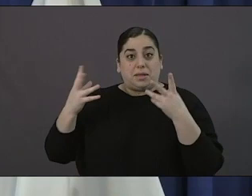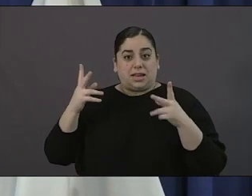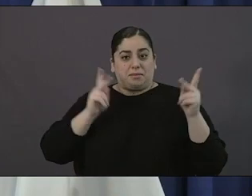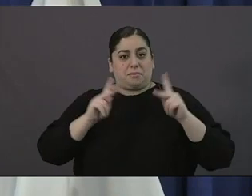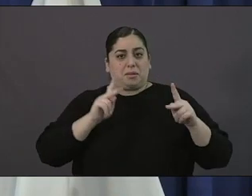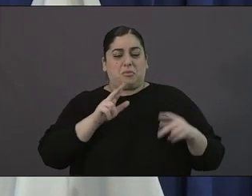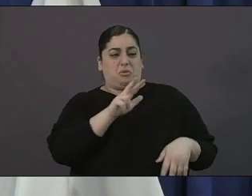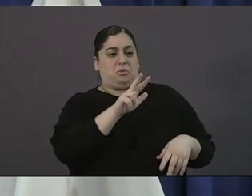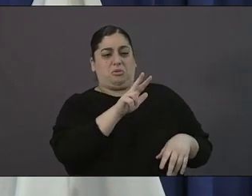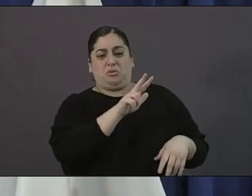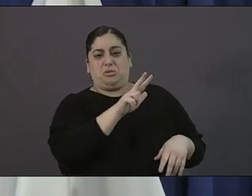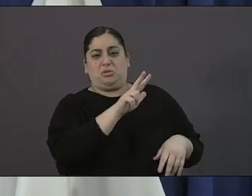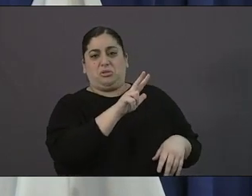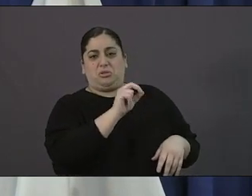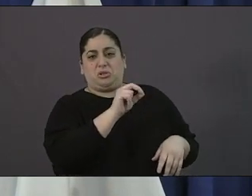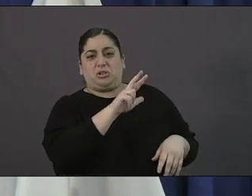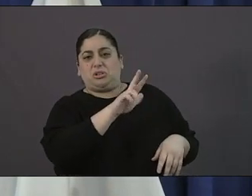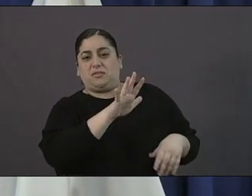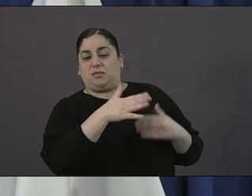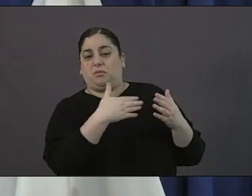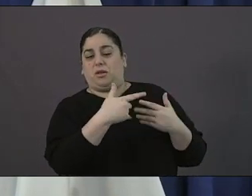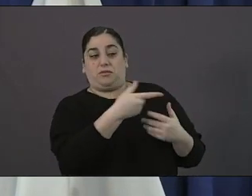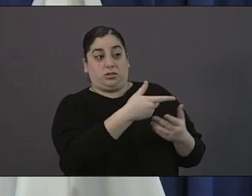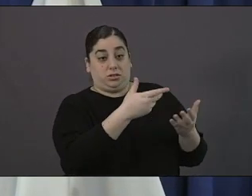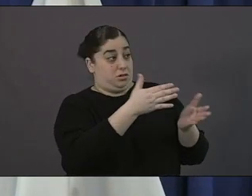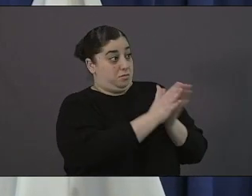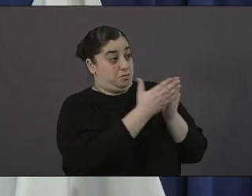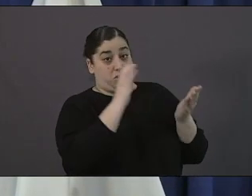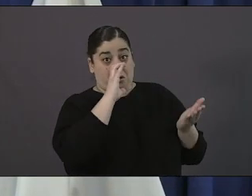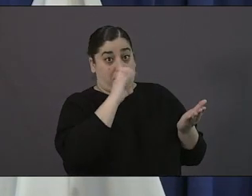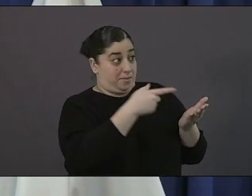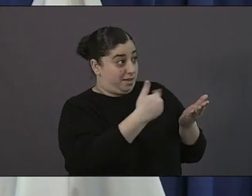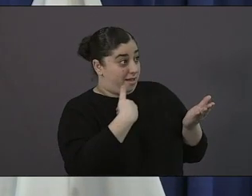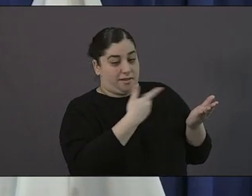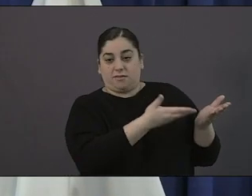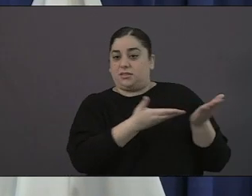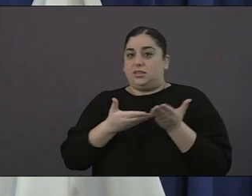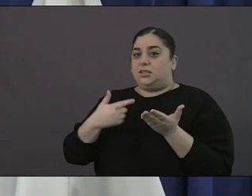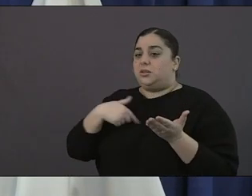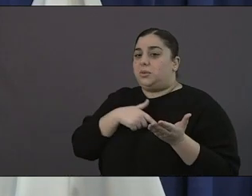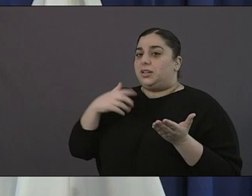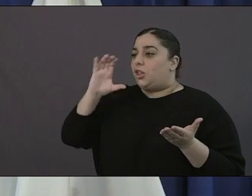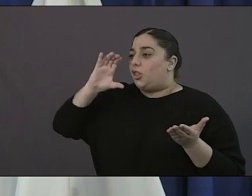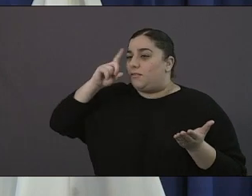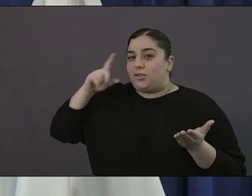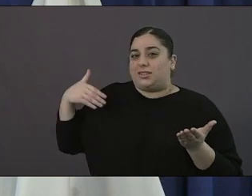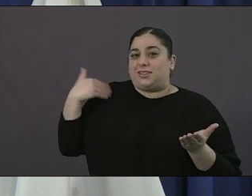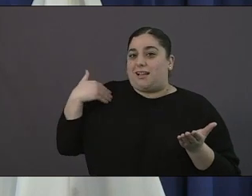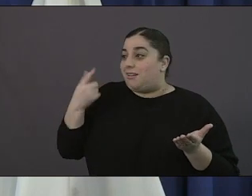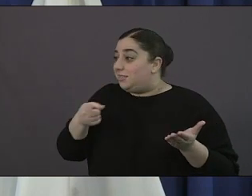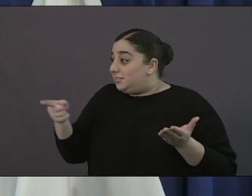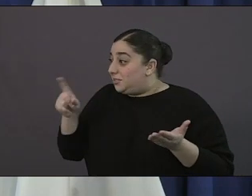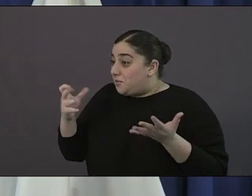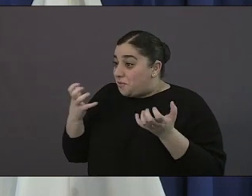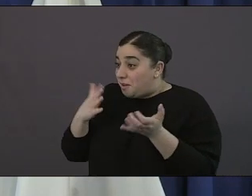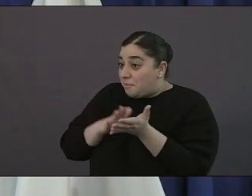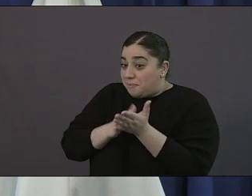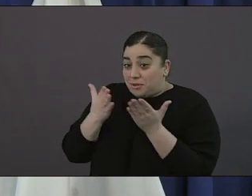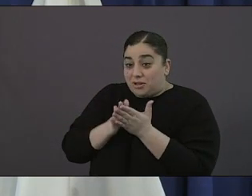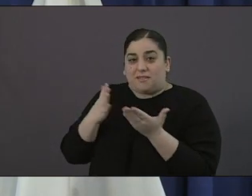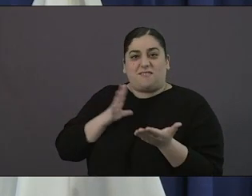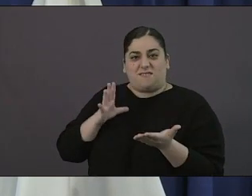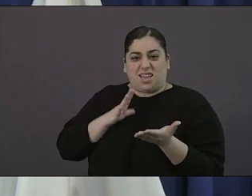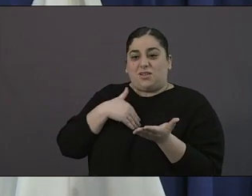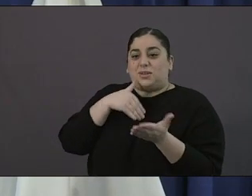get the names and address of the kids they've been mailing them off themselves uh and literally have distributed hundreds of comic